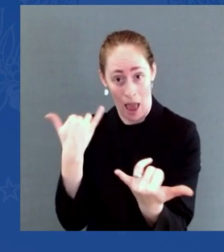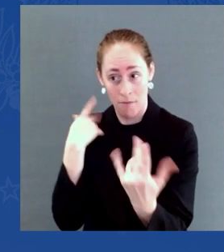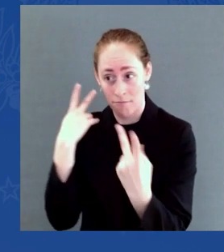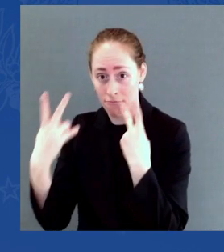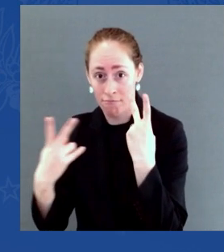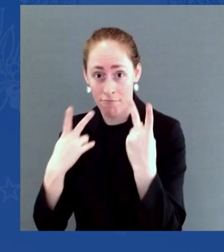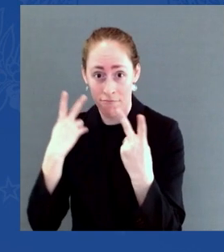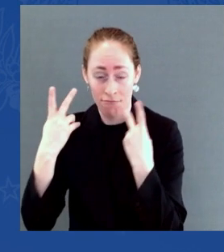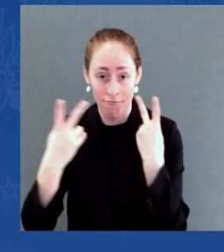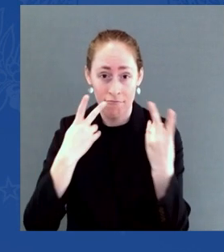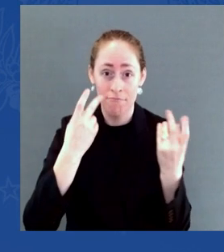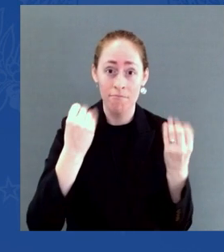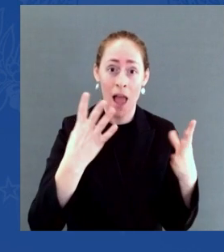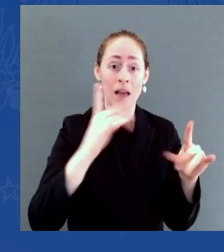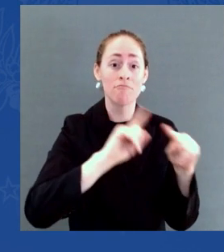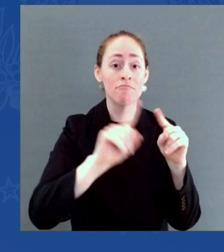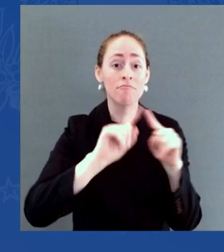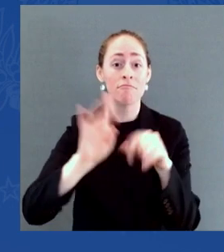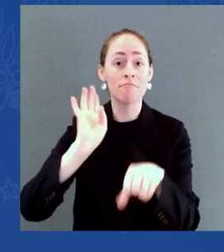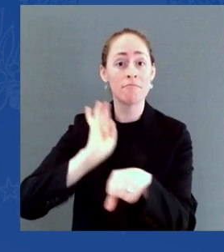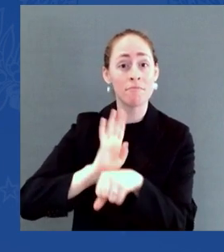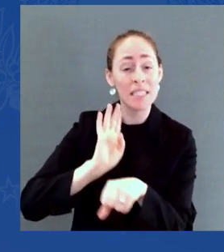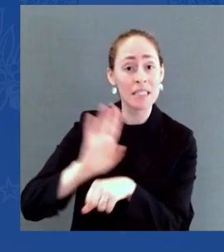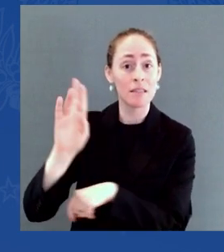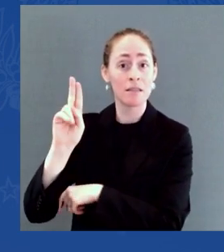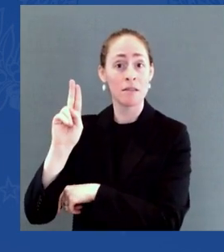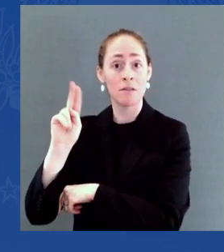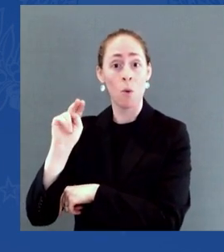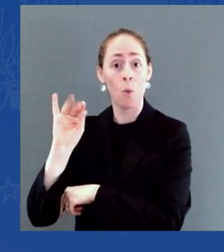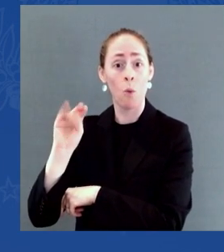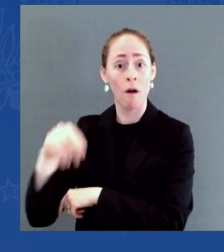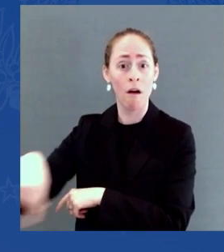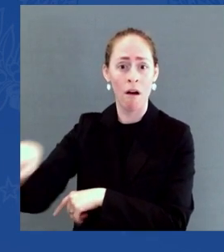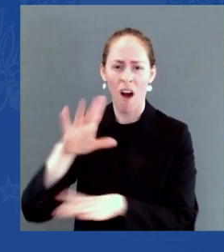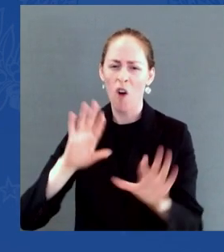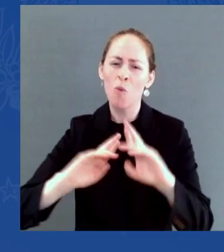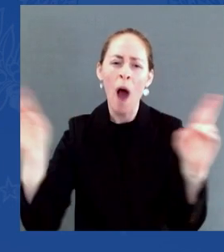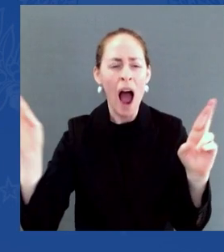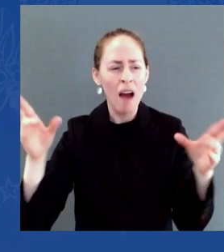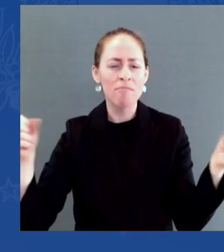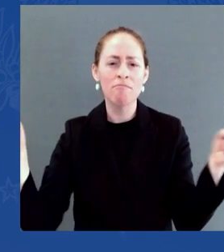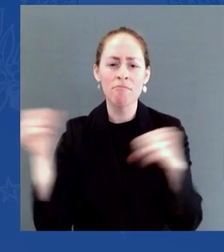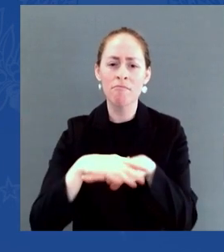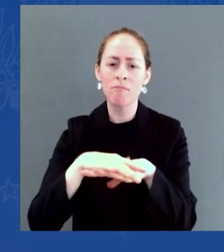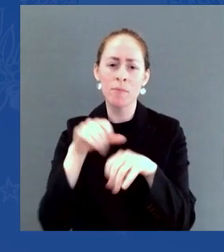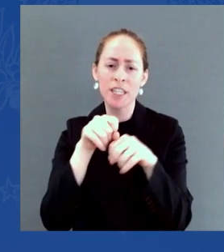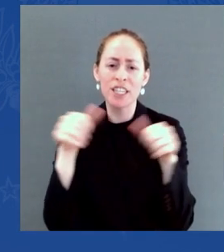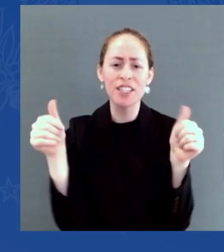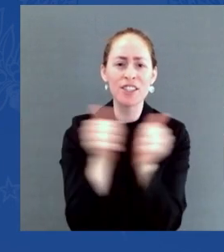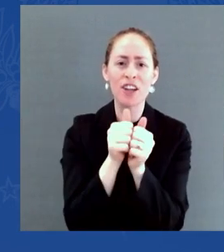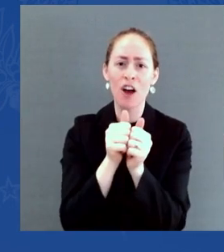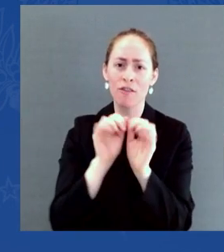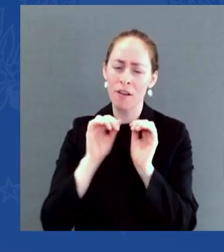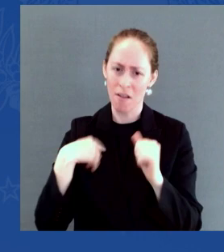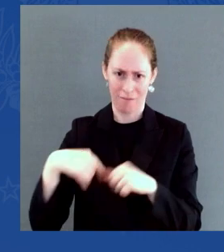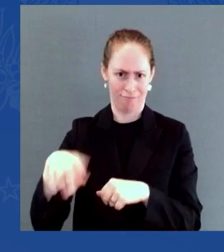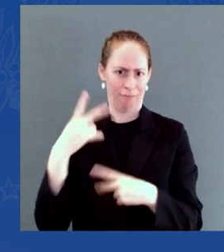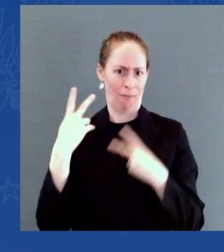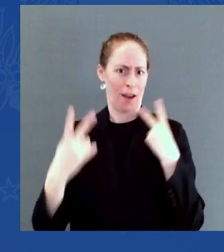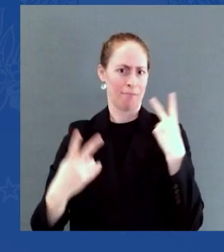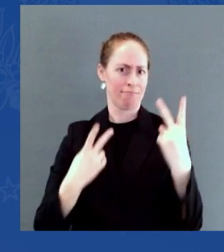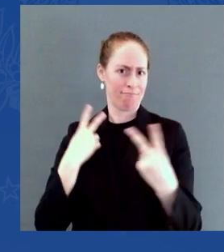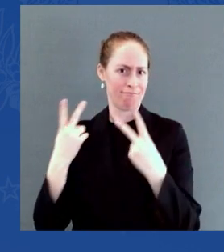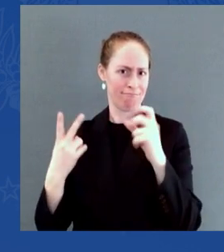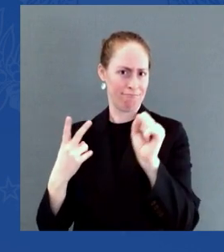the impacts of a — of a terrible virus that has caused real damage to the world economy. So I think